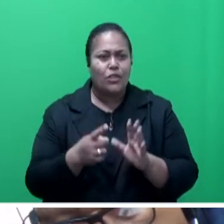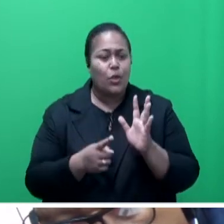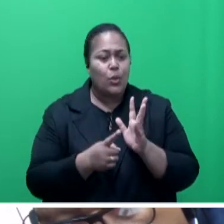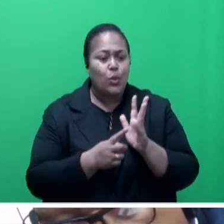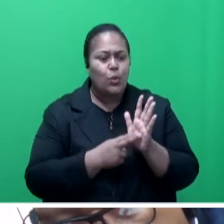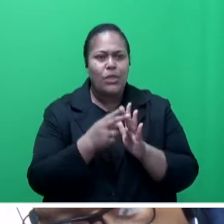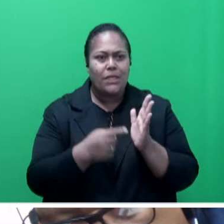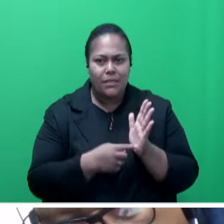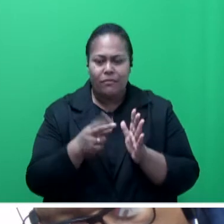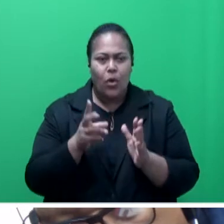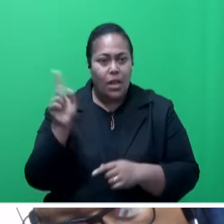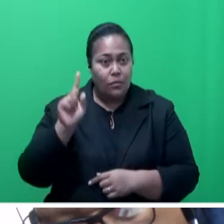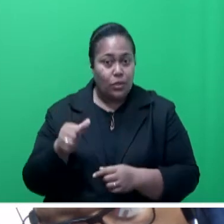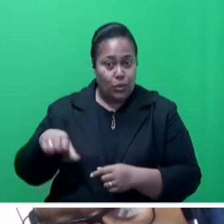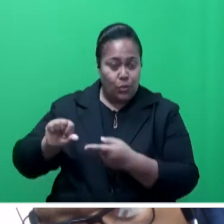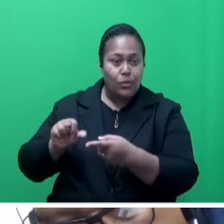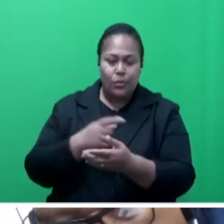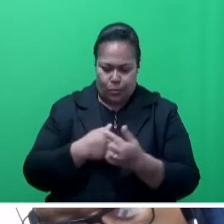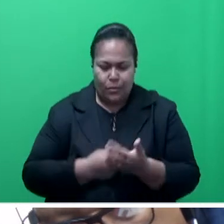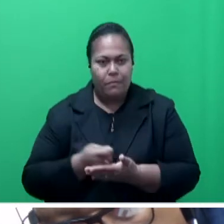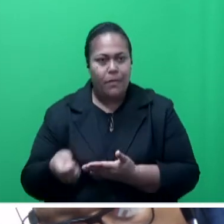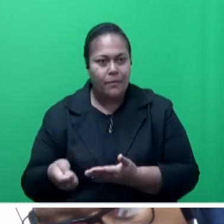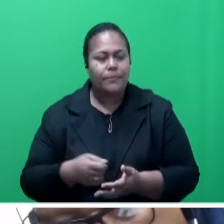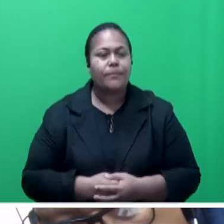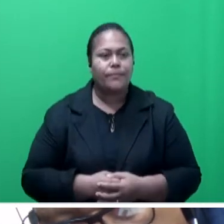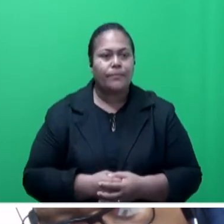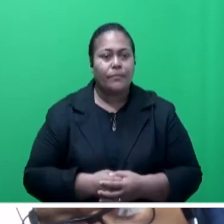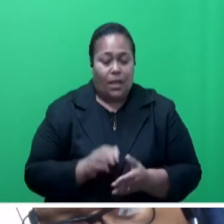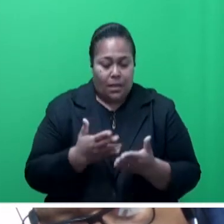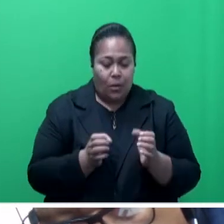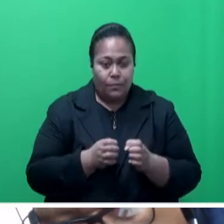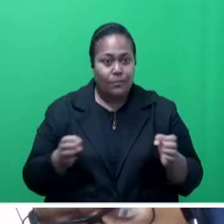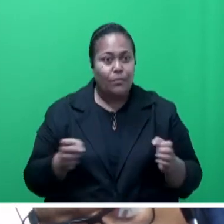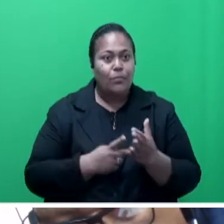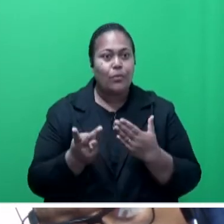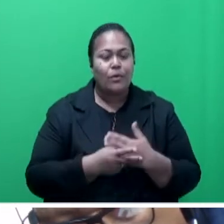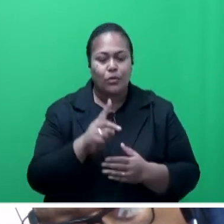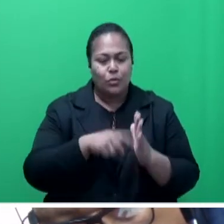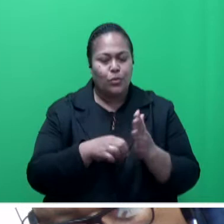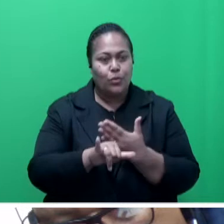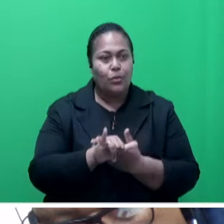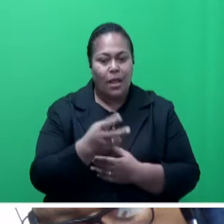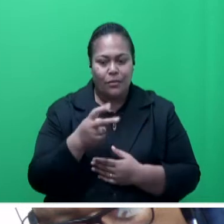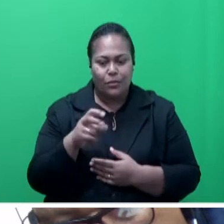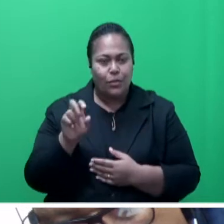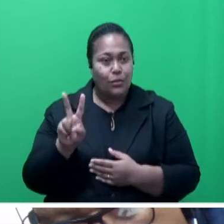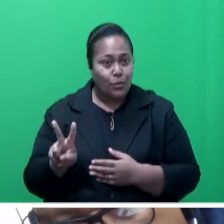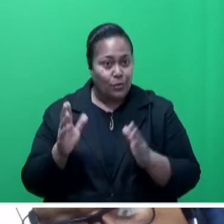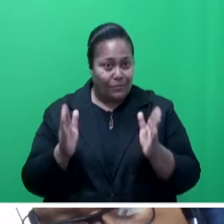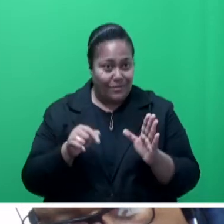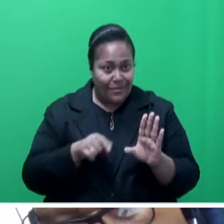we're extending under the revised budget. We've extended this program now to July 2022, with an allocation of $2 million.